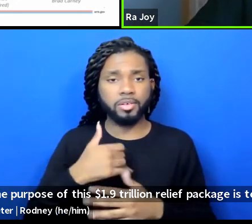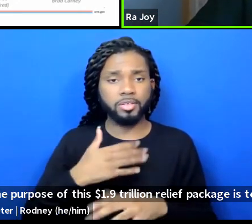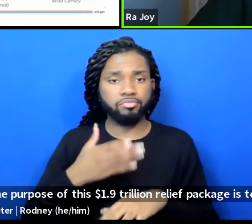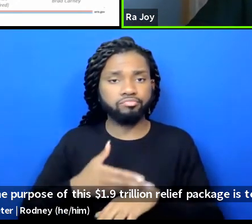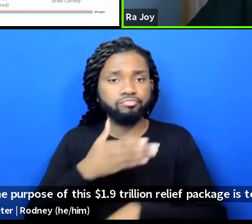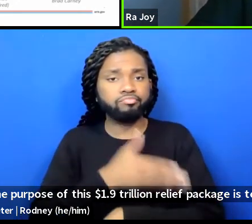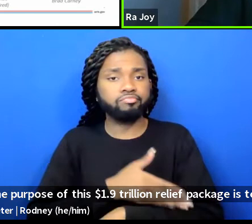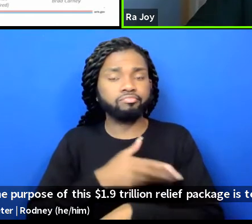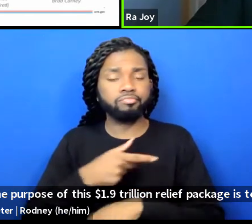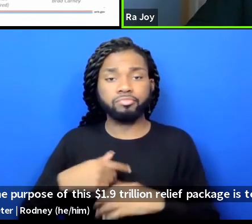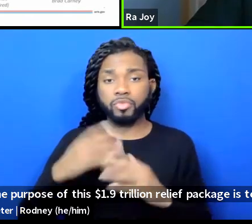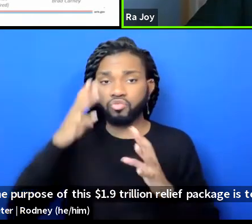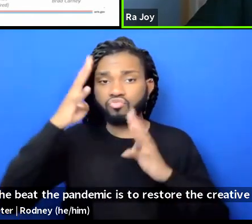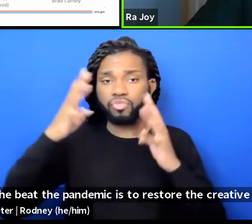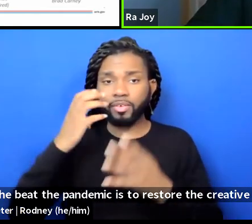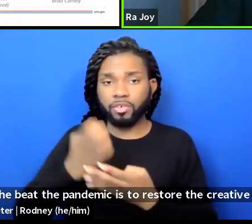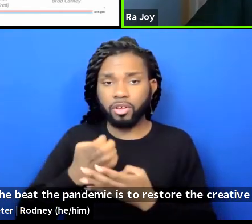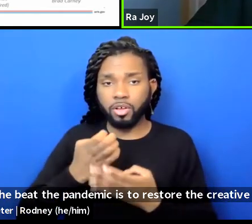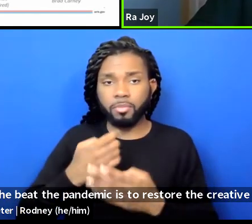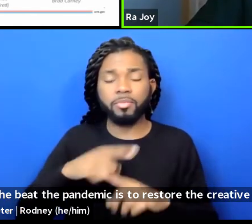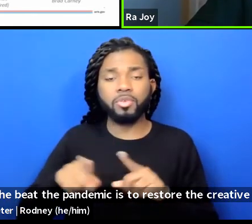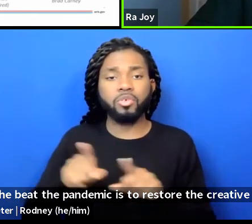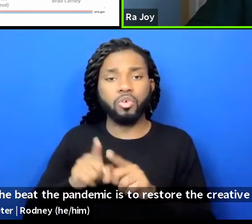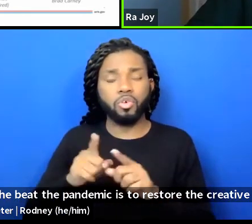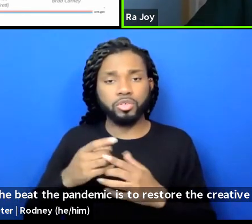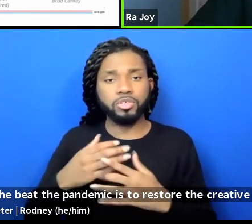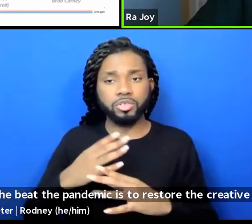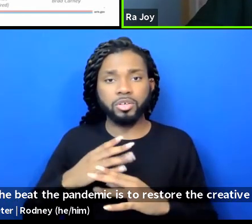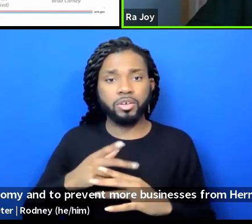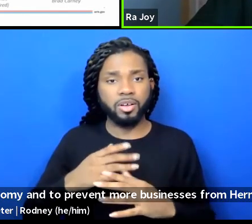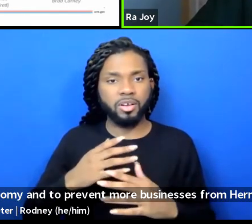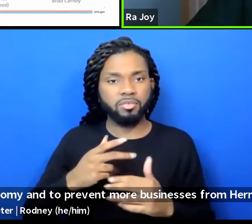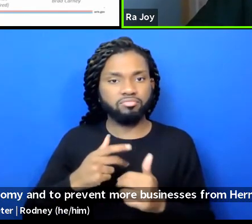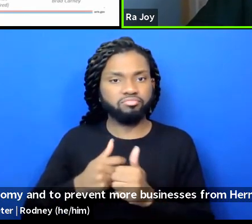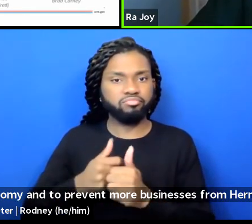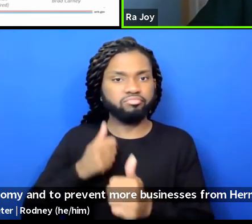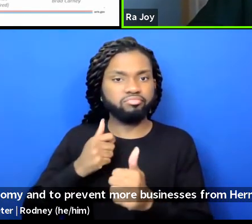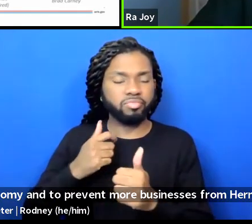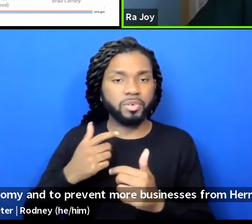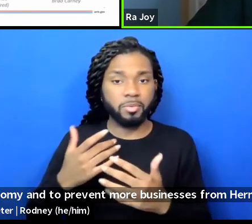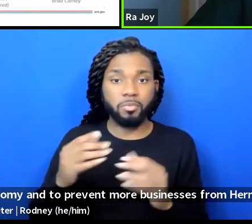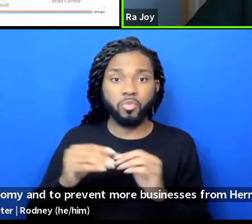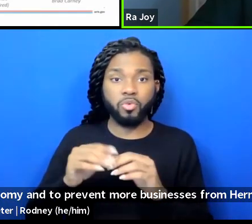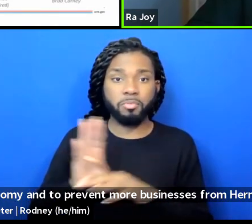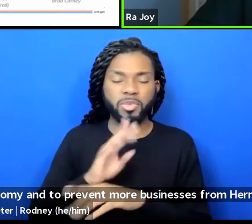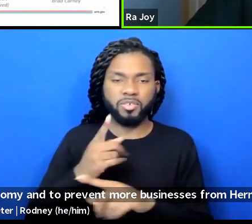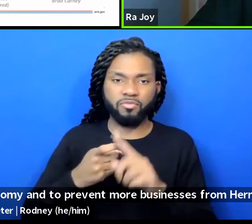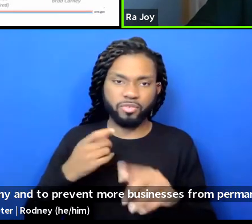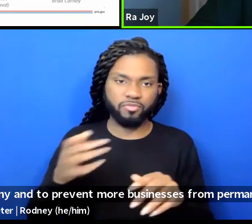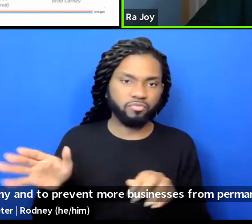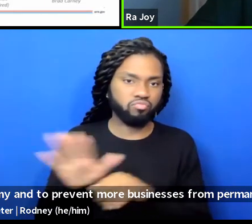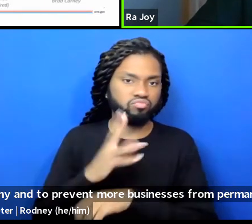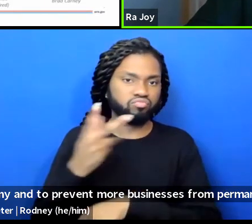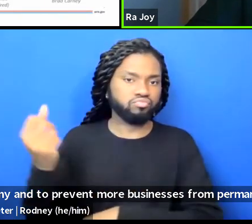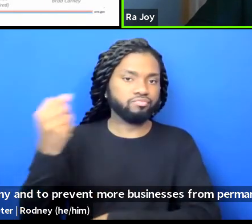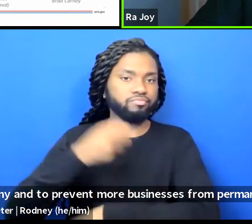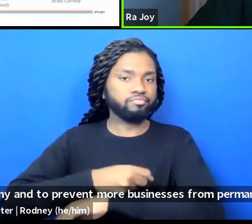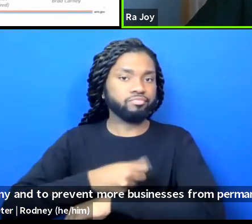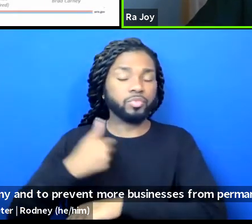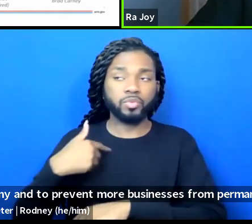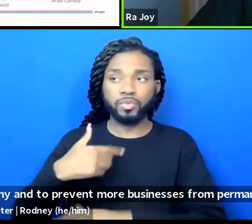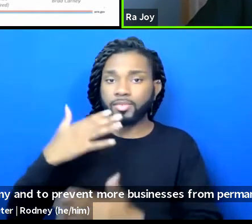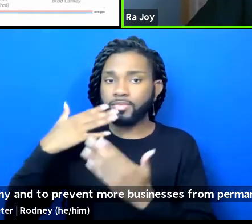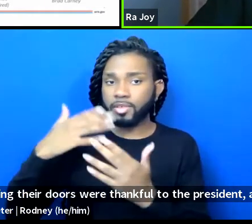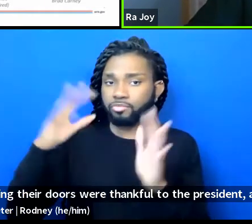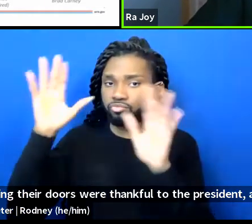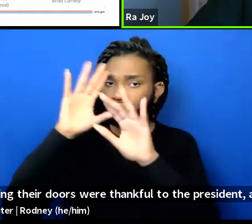creative economy, and to prevent more businesses from permanently closing their doors. We're thankful to the President and